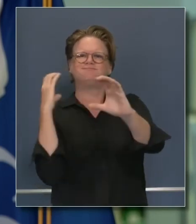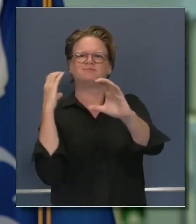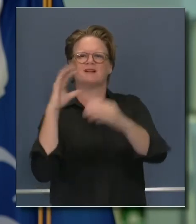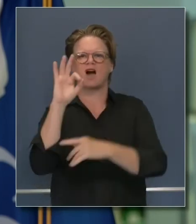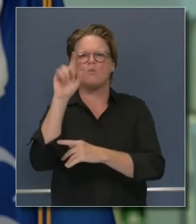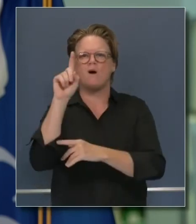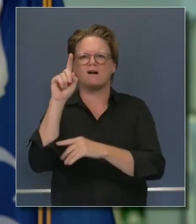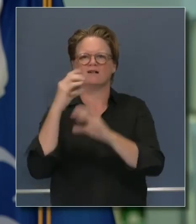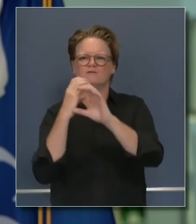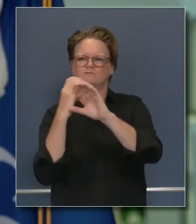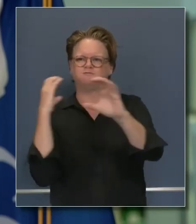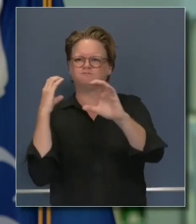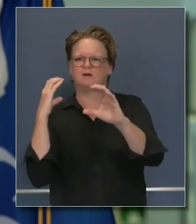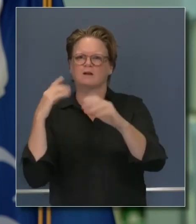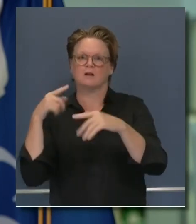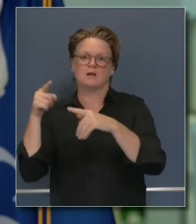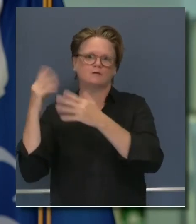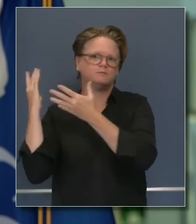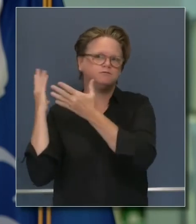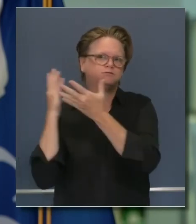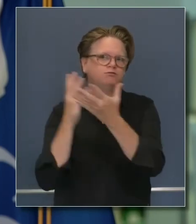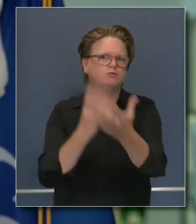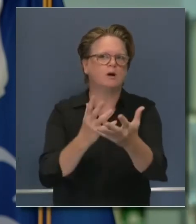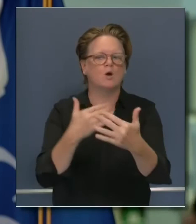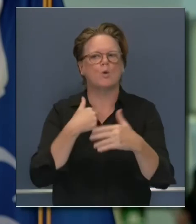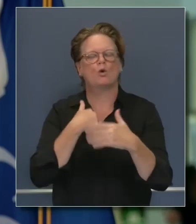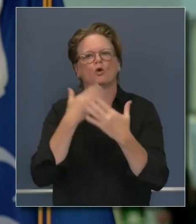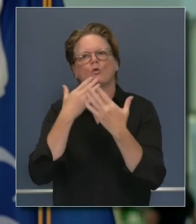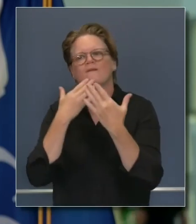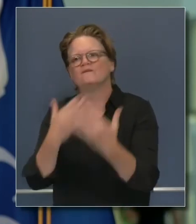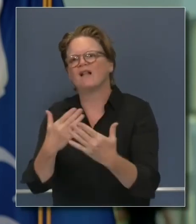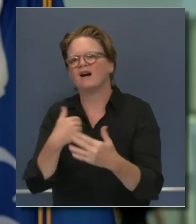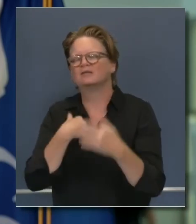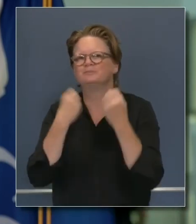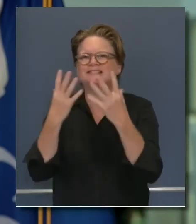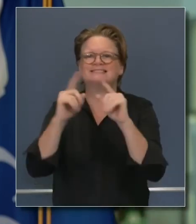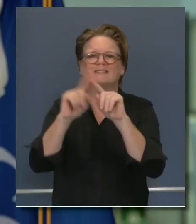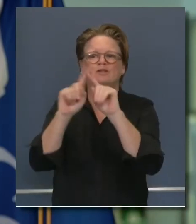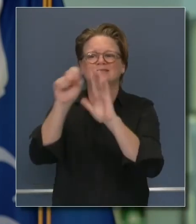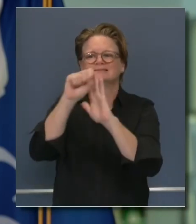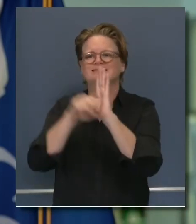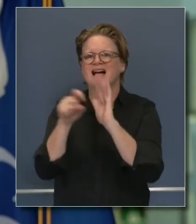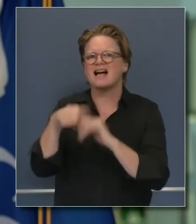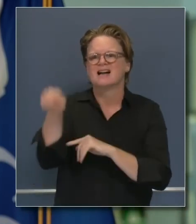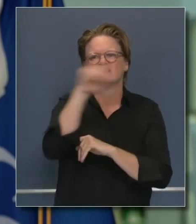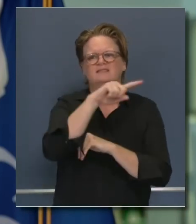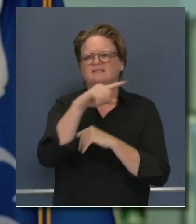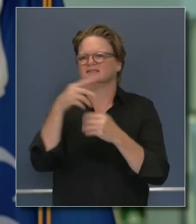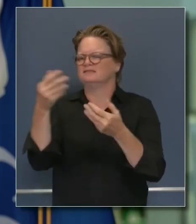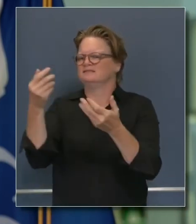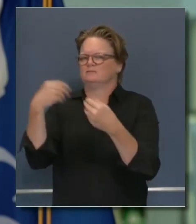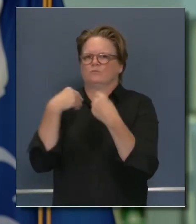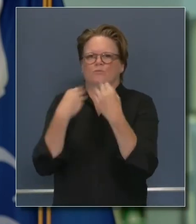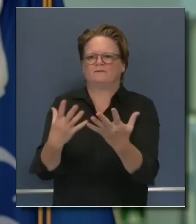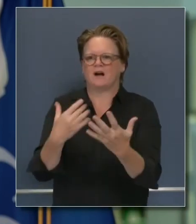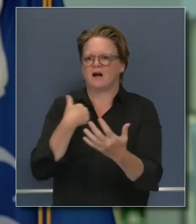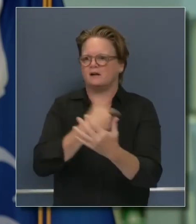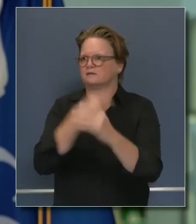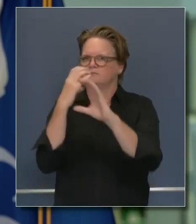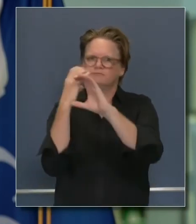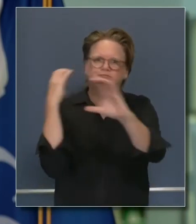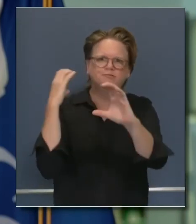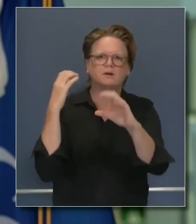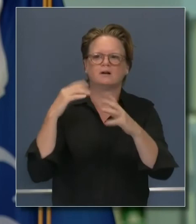to getting even more support from those states that have already provided it. And we also, as you know, have support coming from